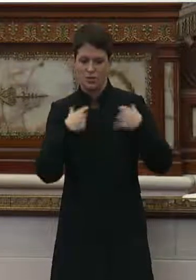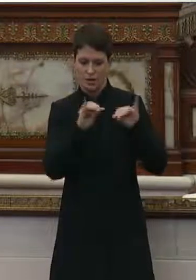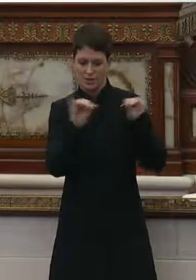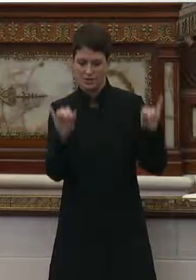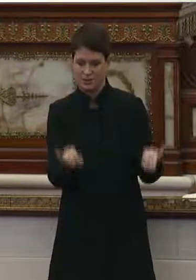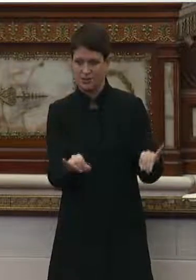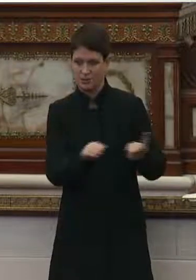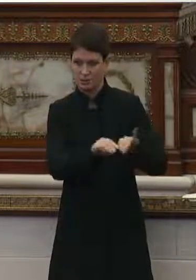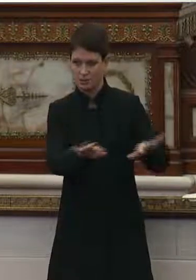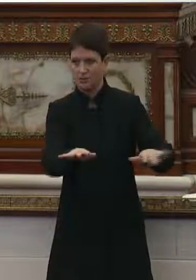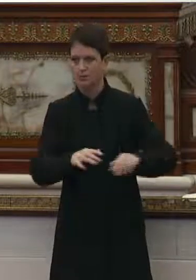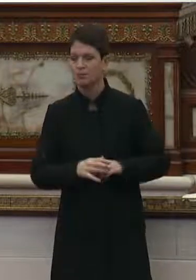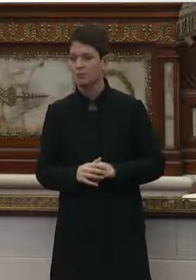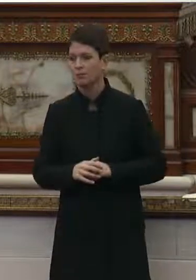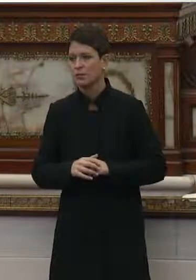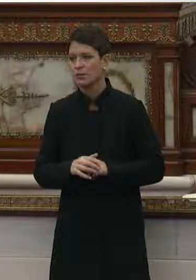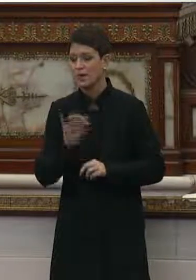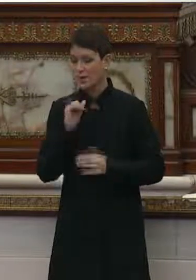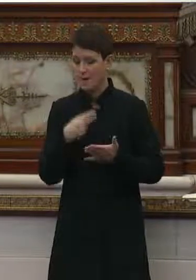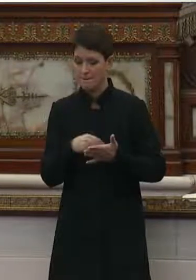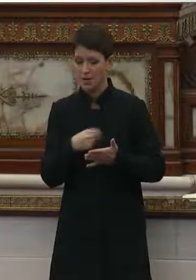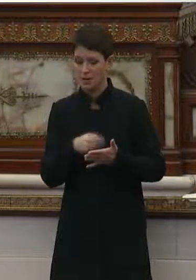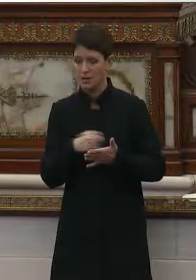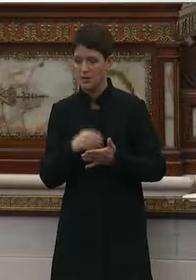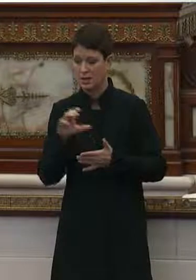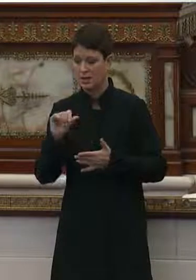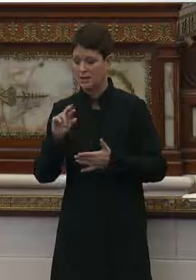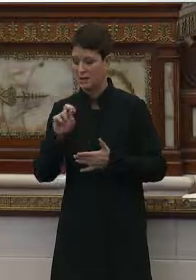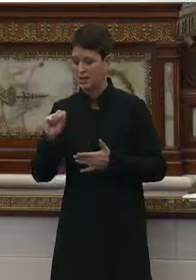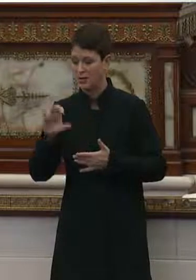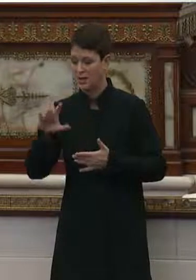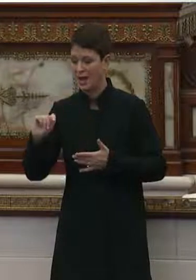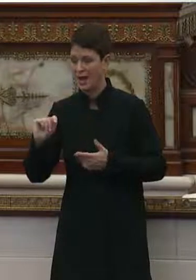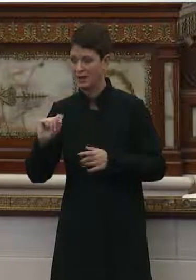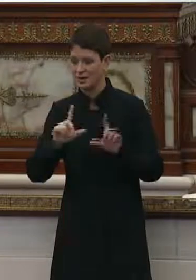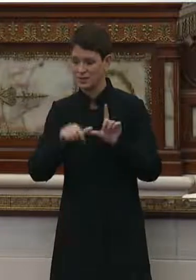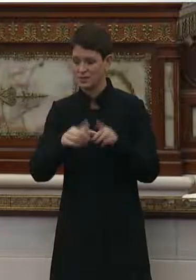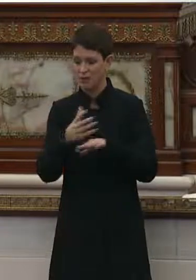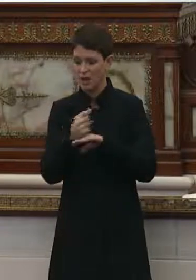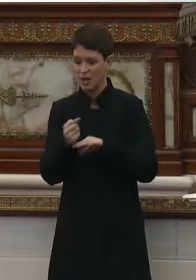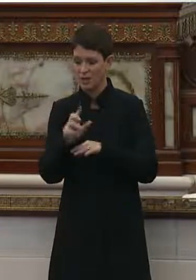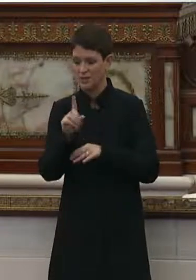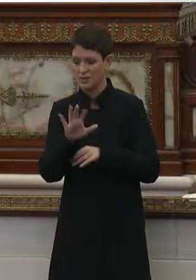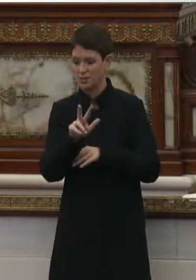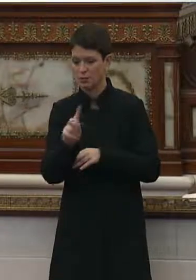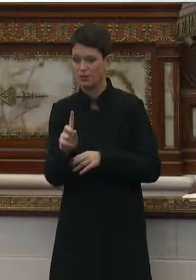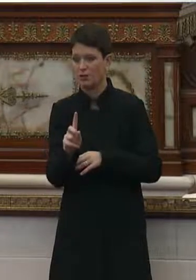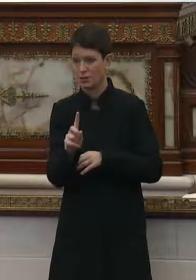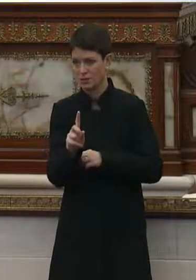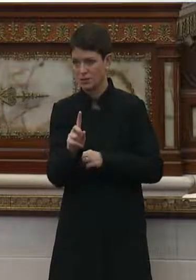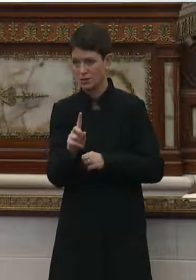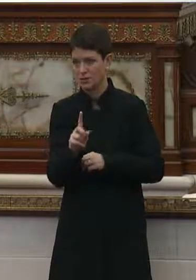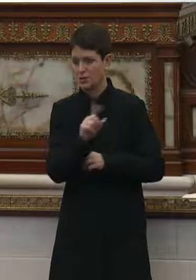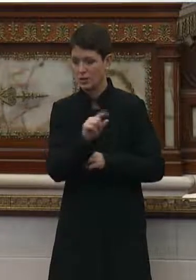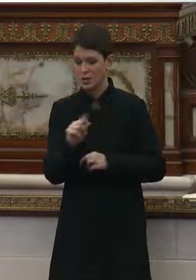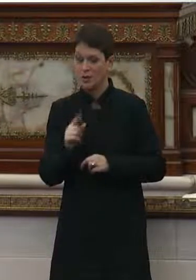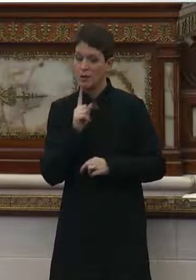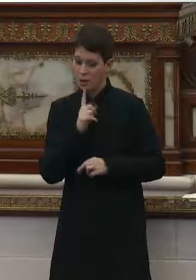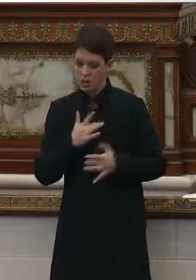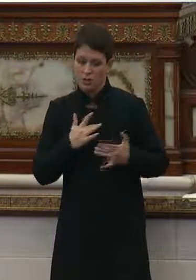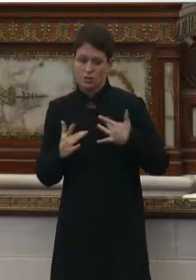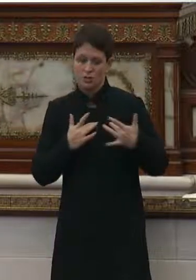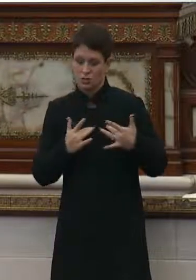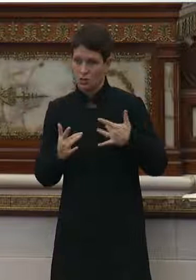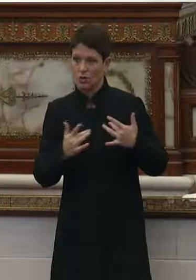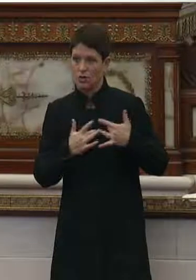And let me just say right now, those dollars and the CARES Act expire on December 31st. And so I'm very concerned